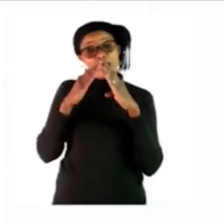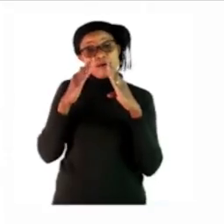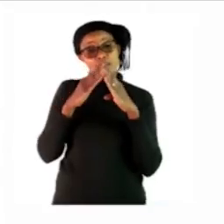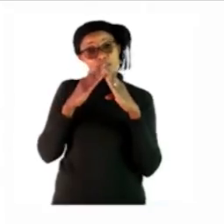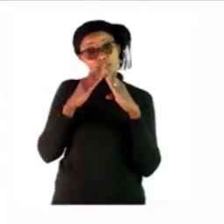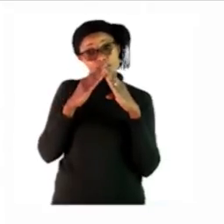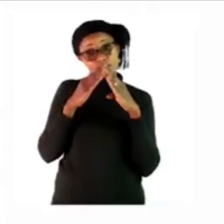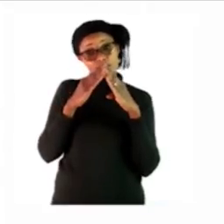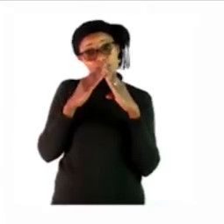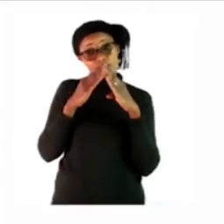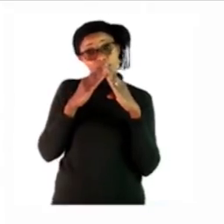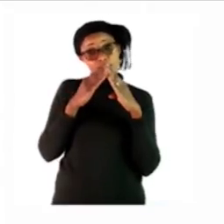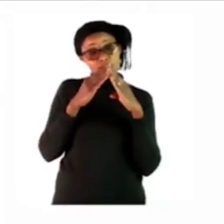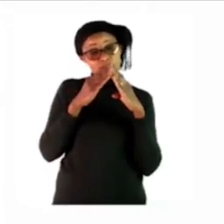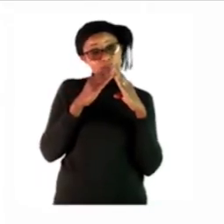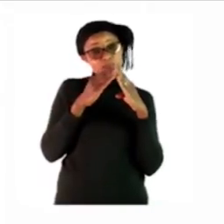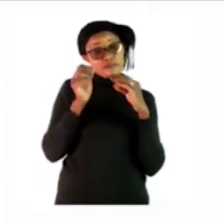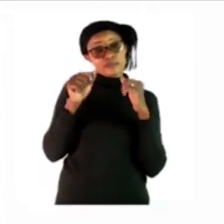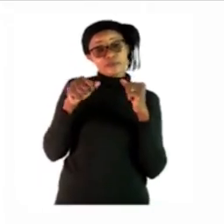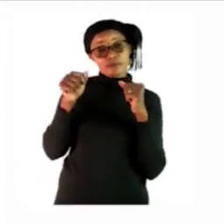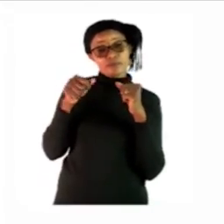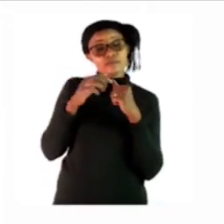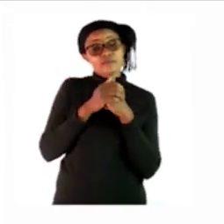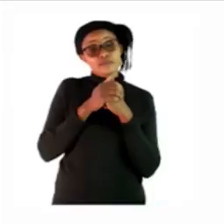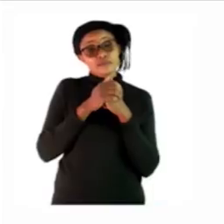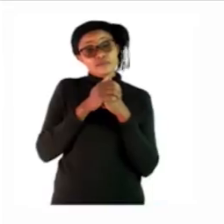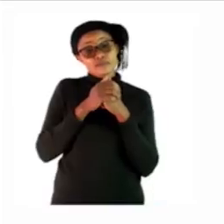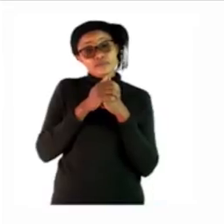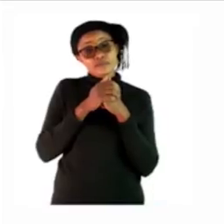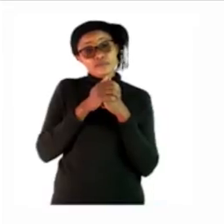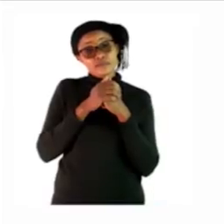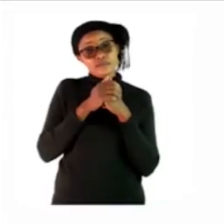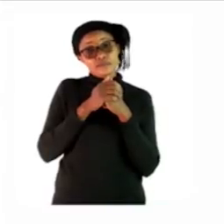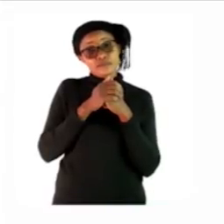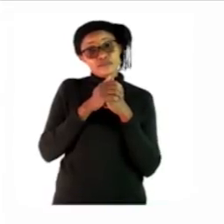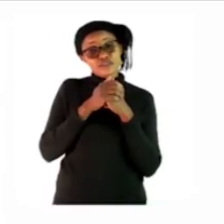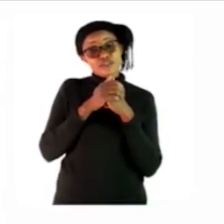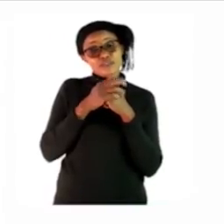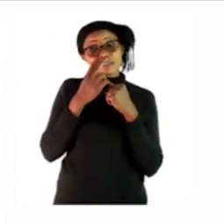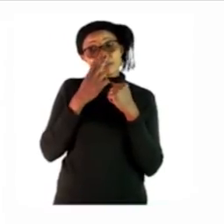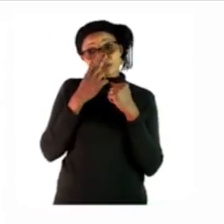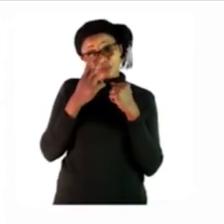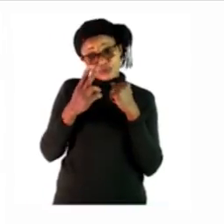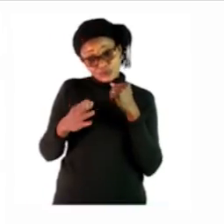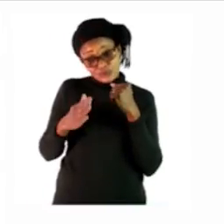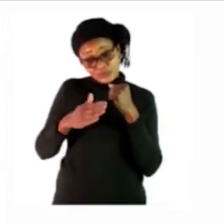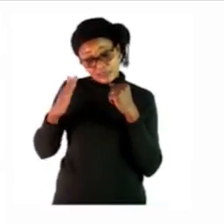you see do house yes do you see the furniture next to the house